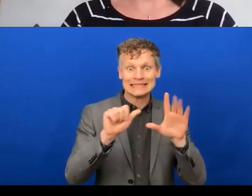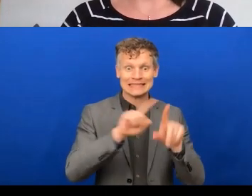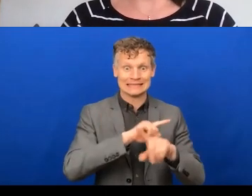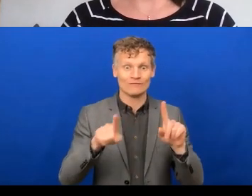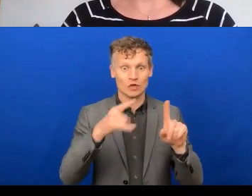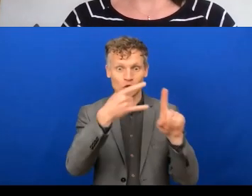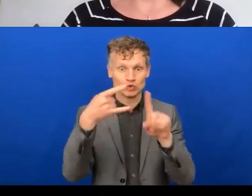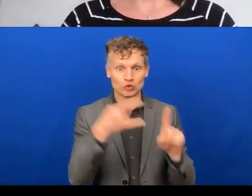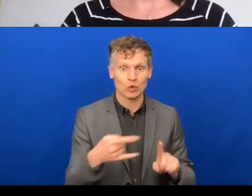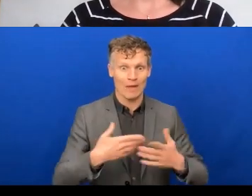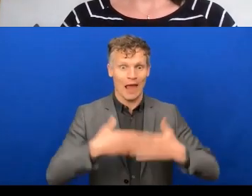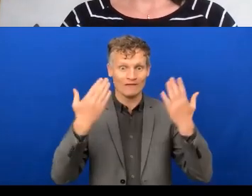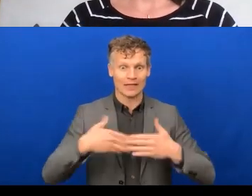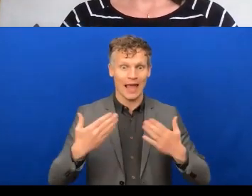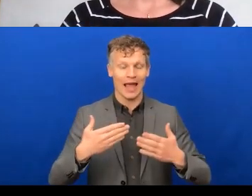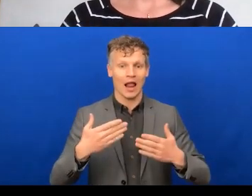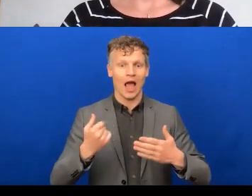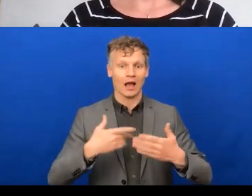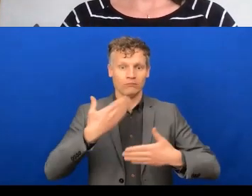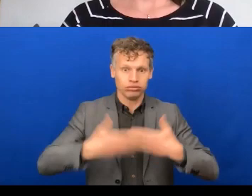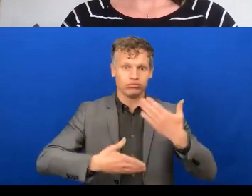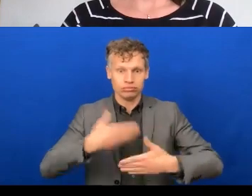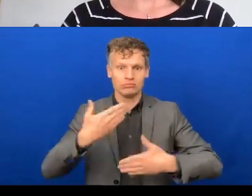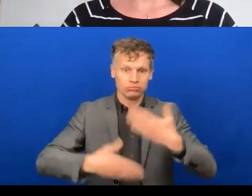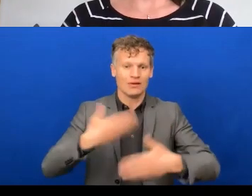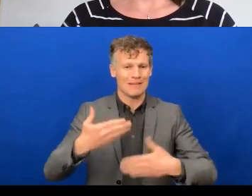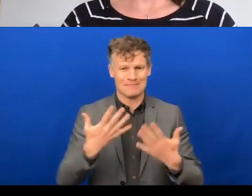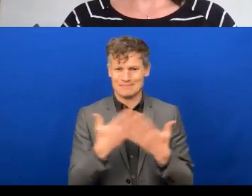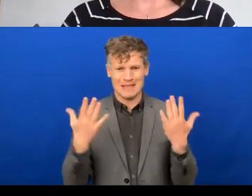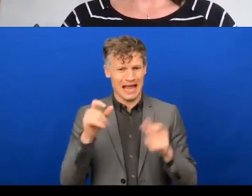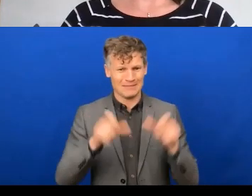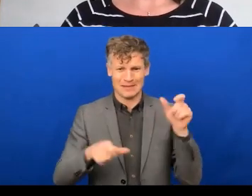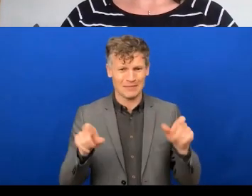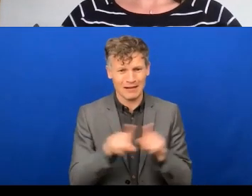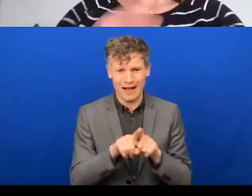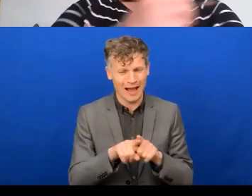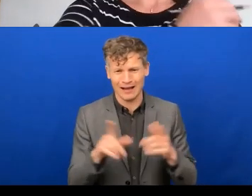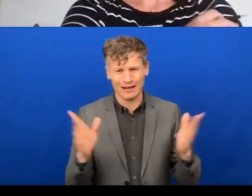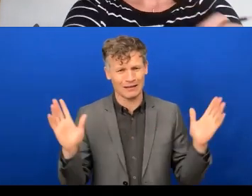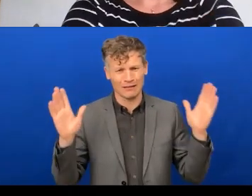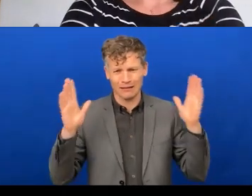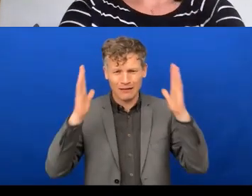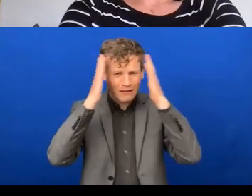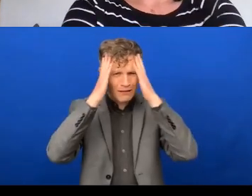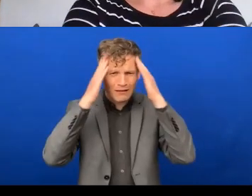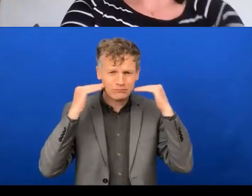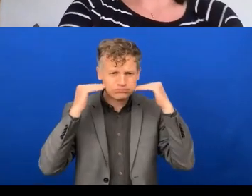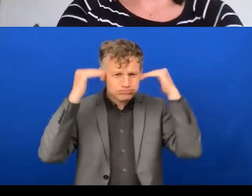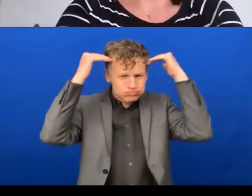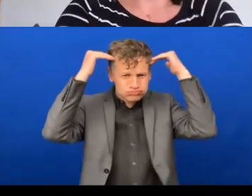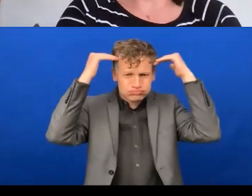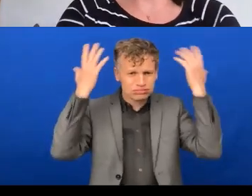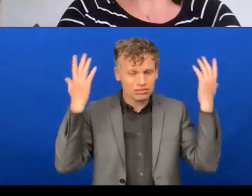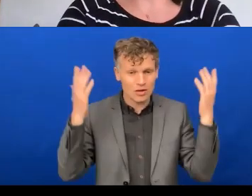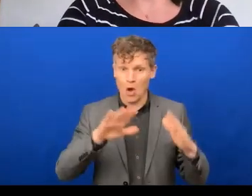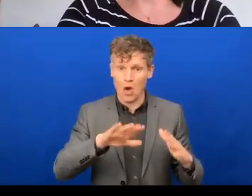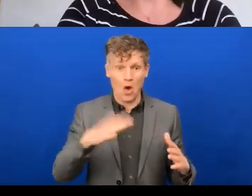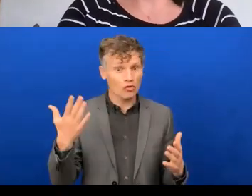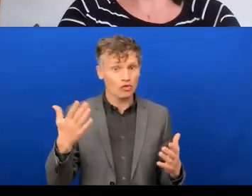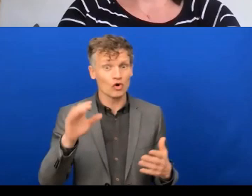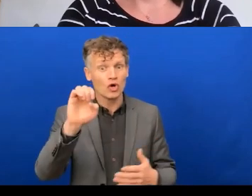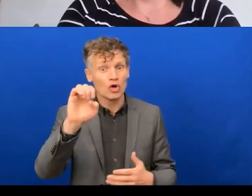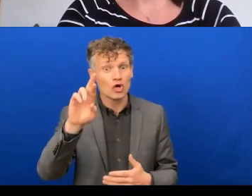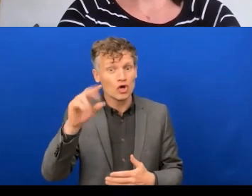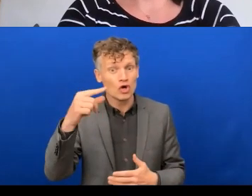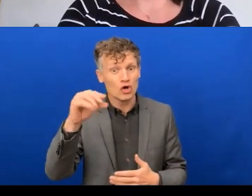You know, a lot of people are feeling quite burned out. And then the final thing is ergonomics. Not everyone is privileged enough to have a good home working set up and